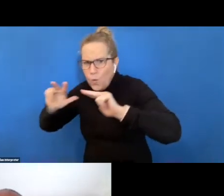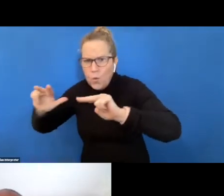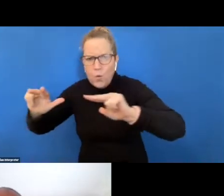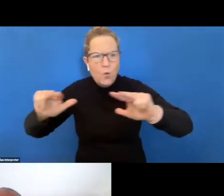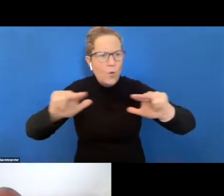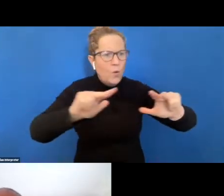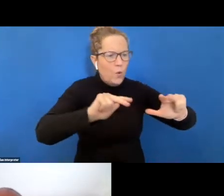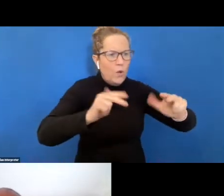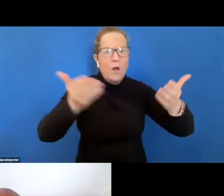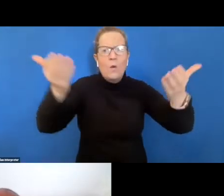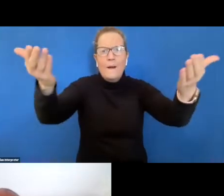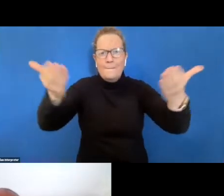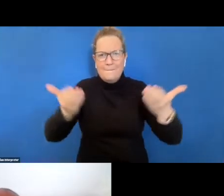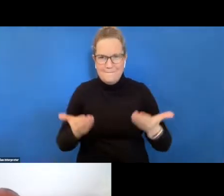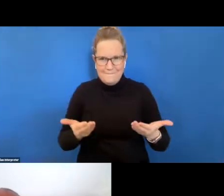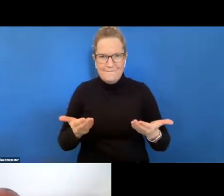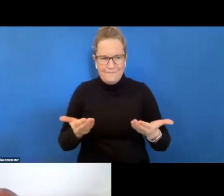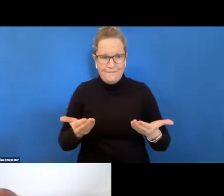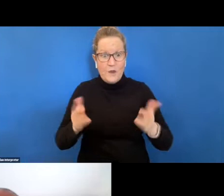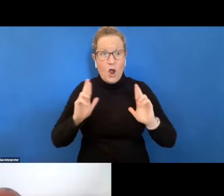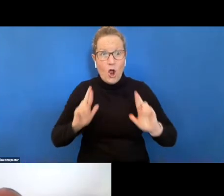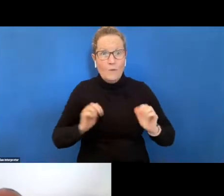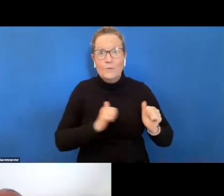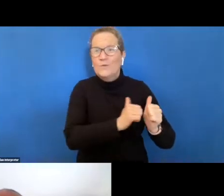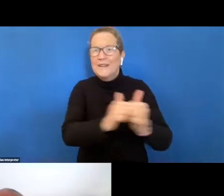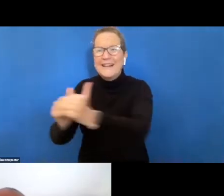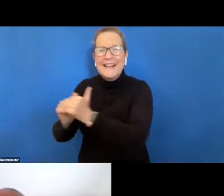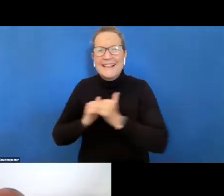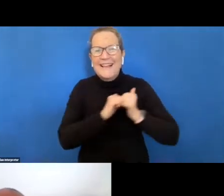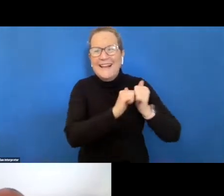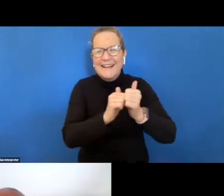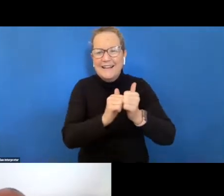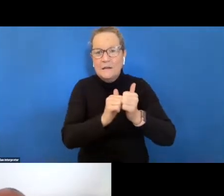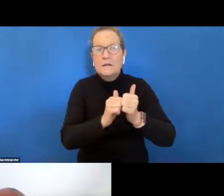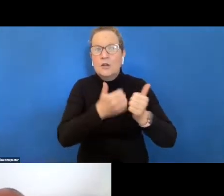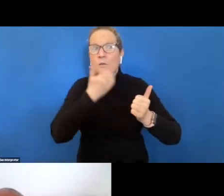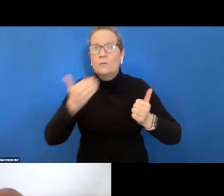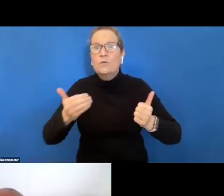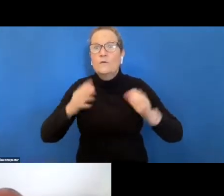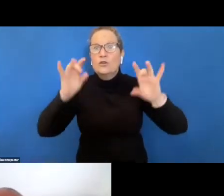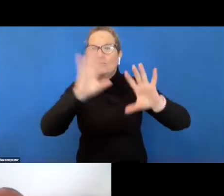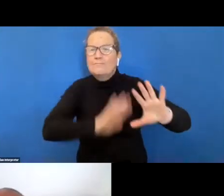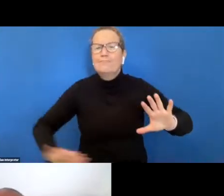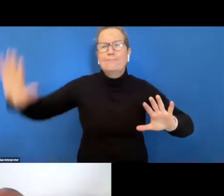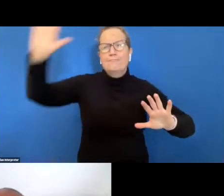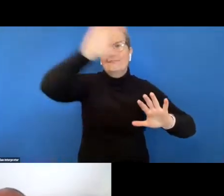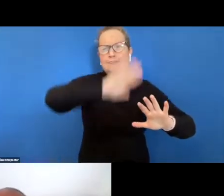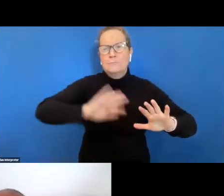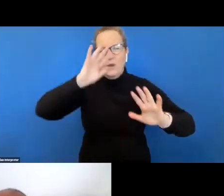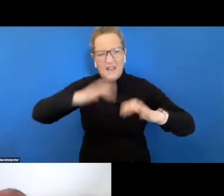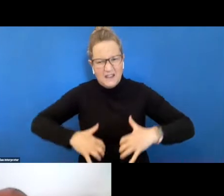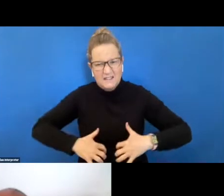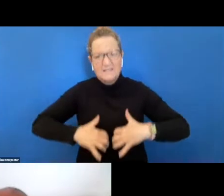and hope that together as citizens of this beautiful country we can build develop and unite stronger nation for all people